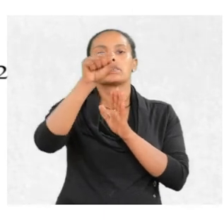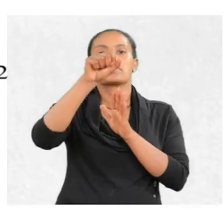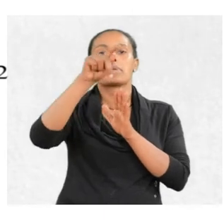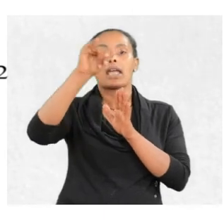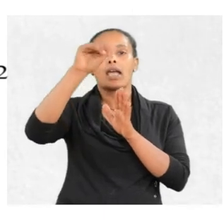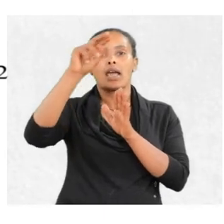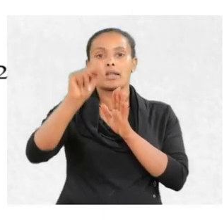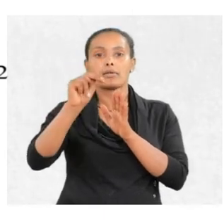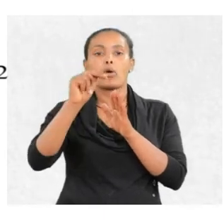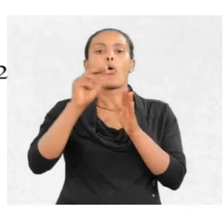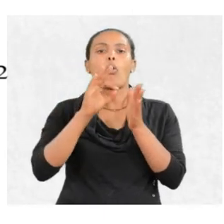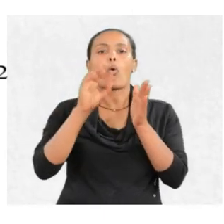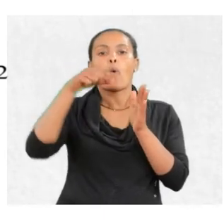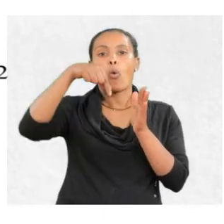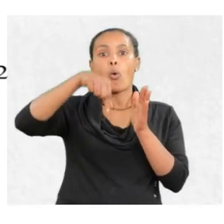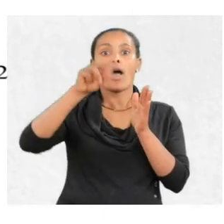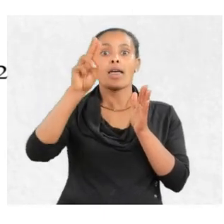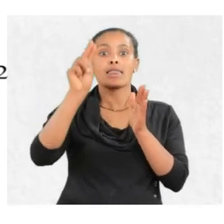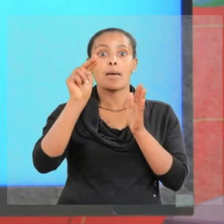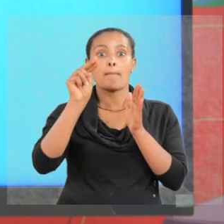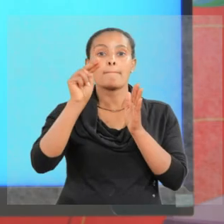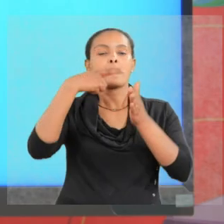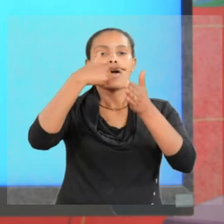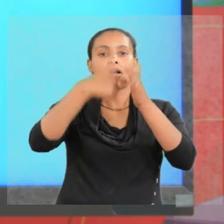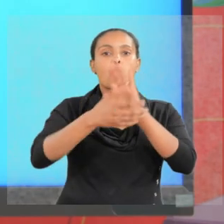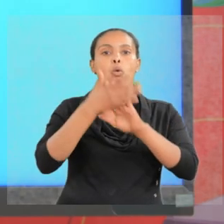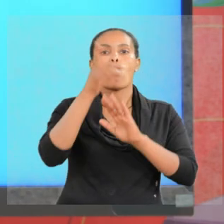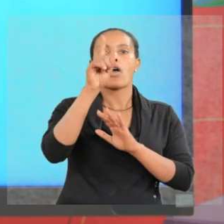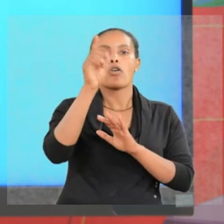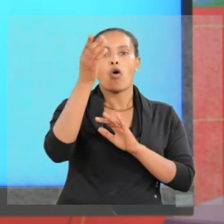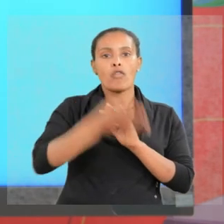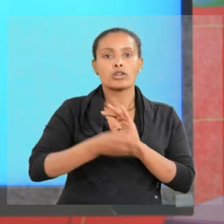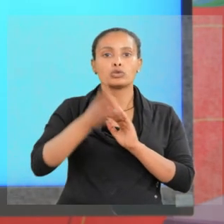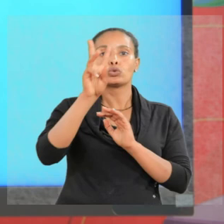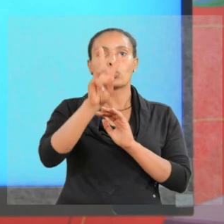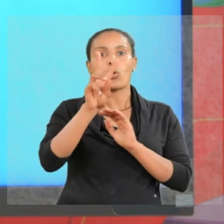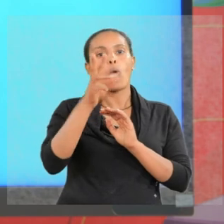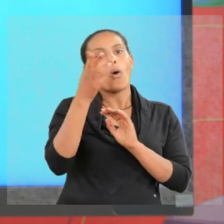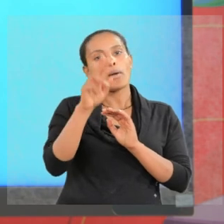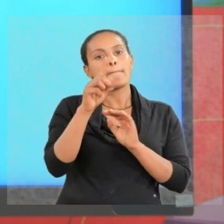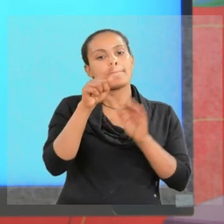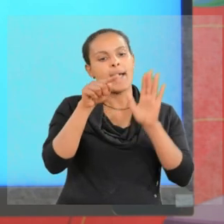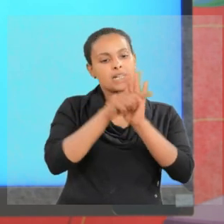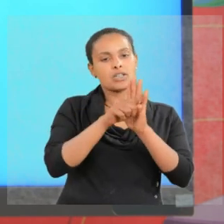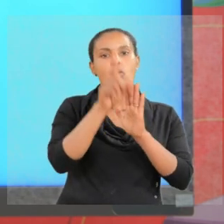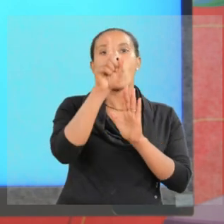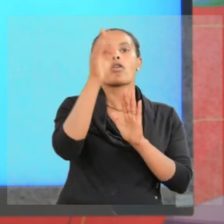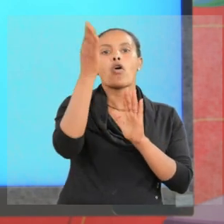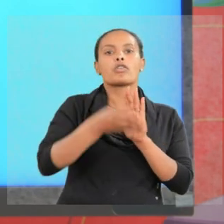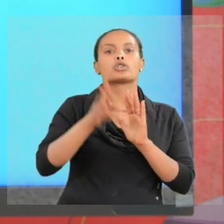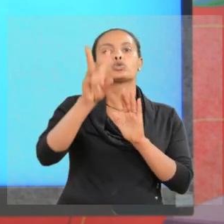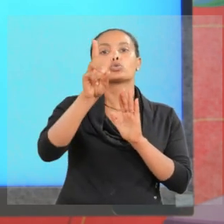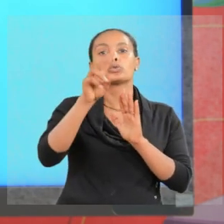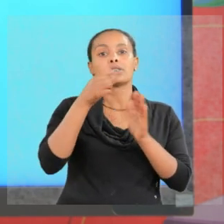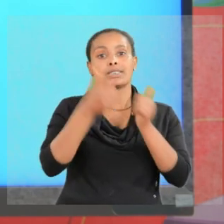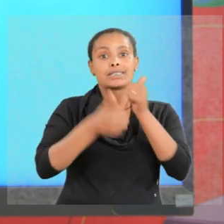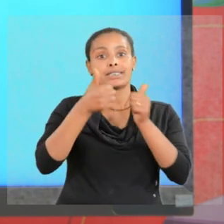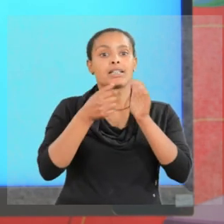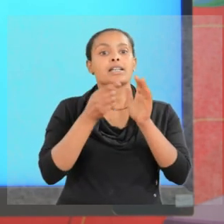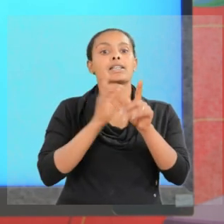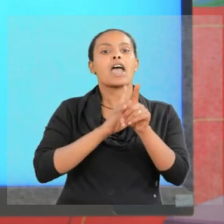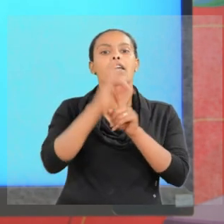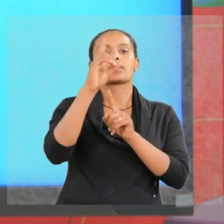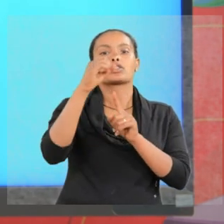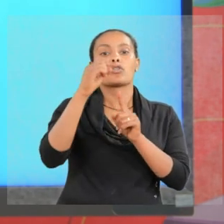take values either plus one over two or minus one over two. It indicates direction